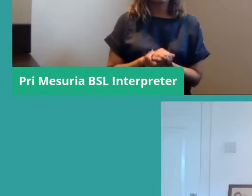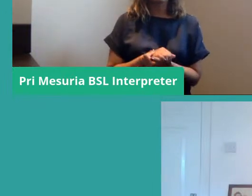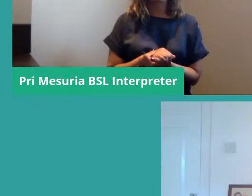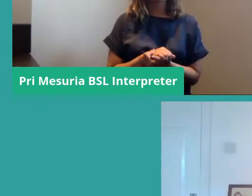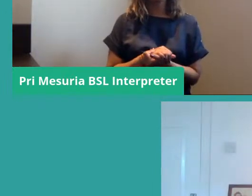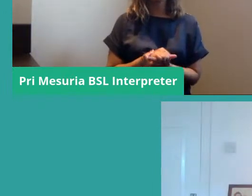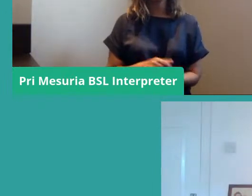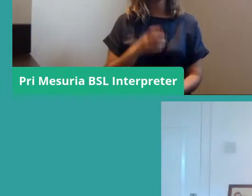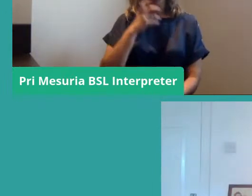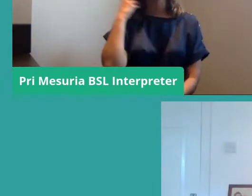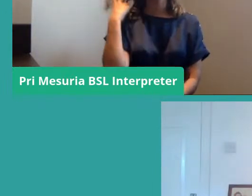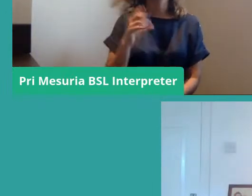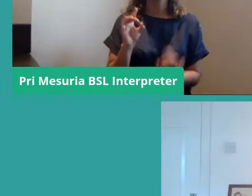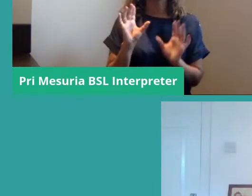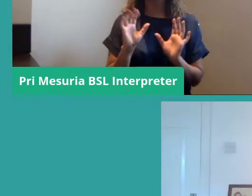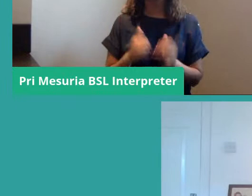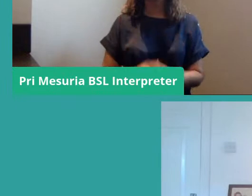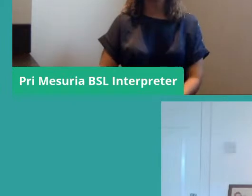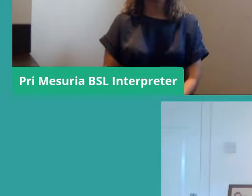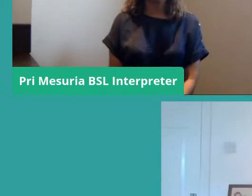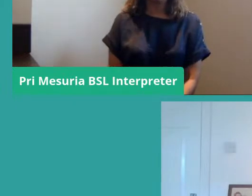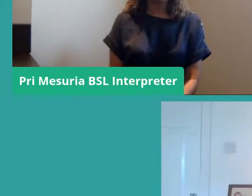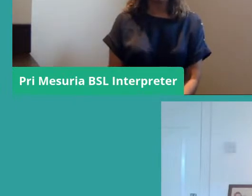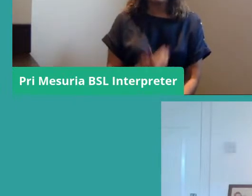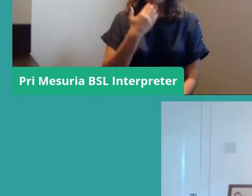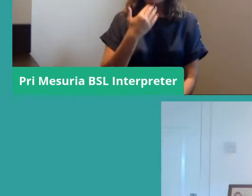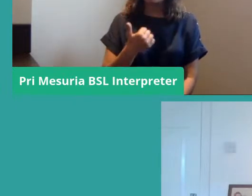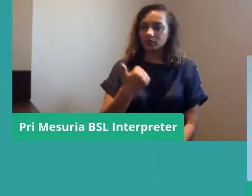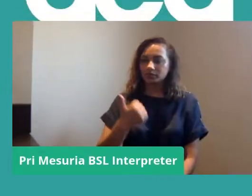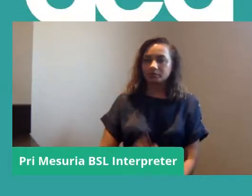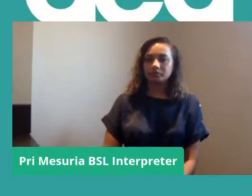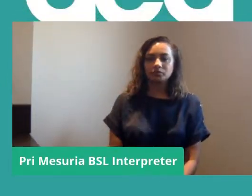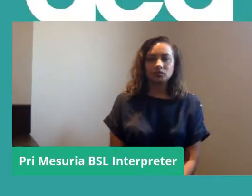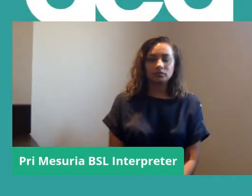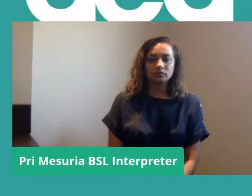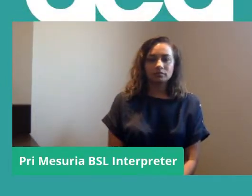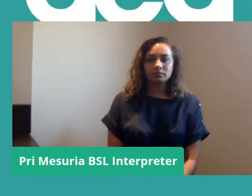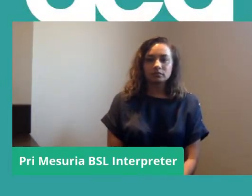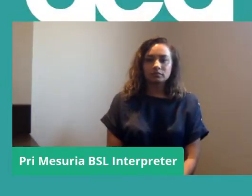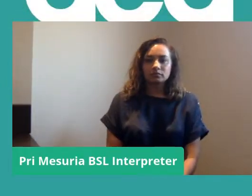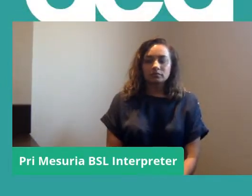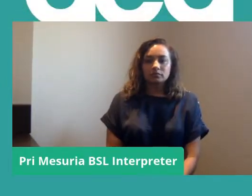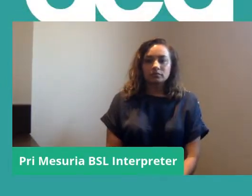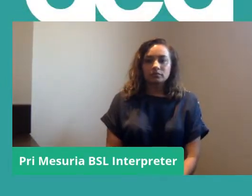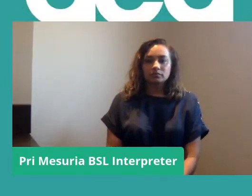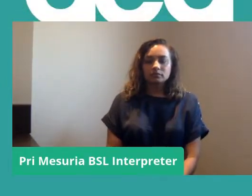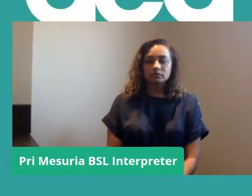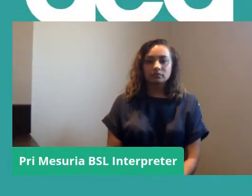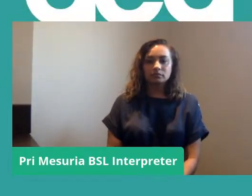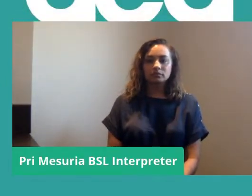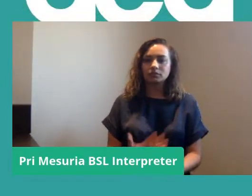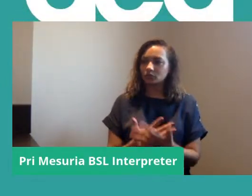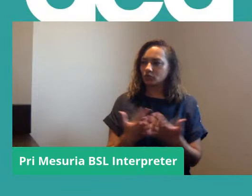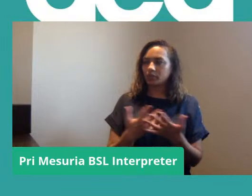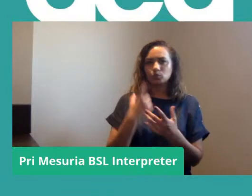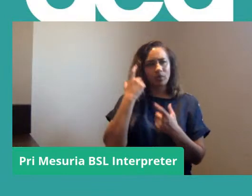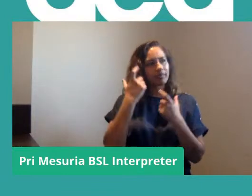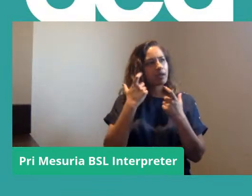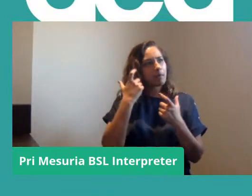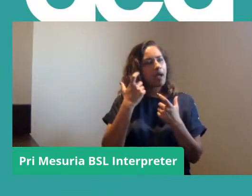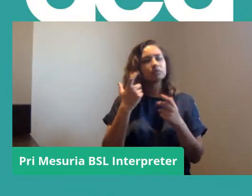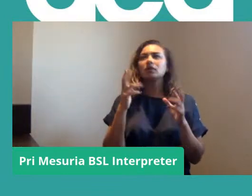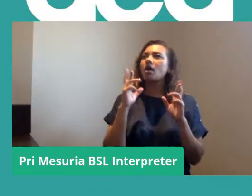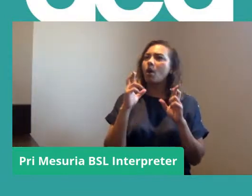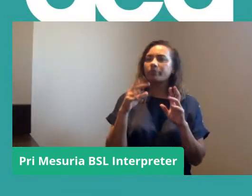that was all thank you Nick that's great and um you know so much for us to us to think about and hopefully